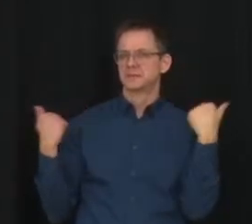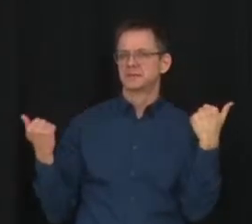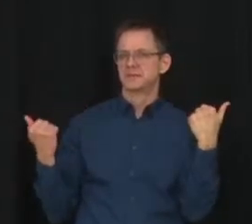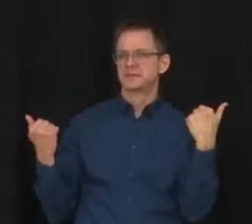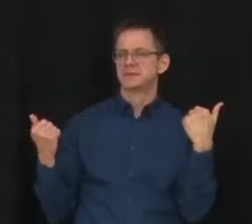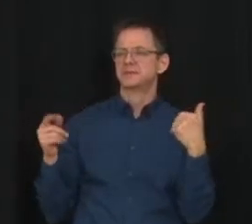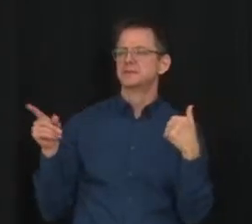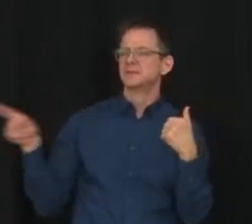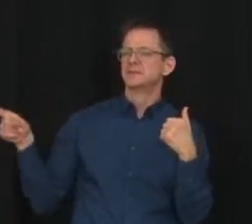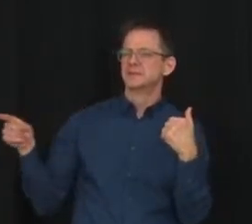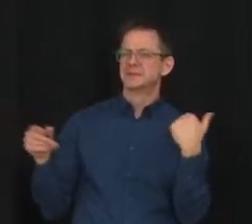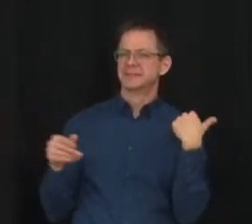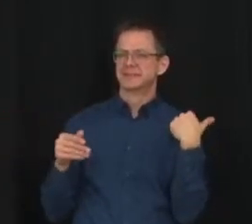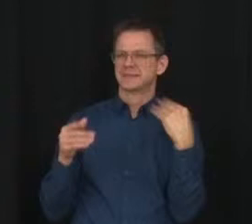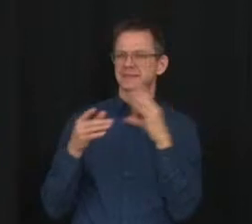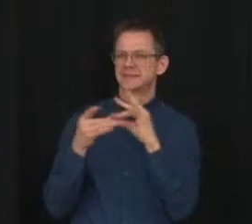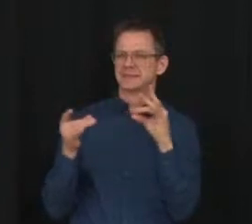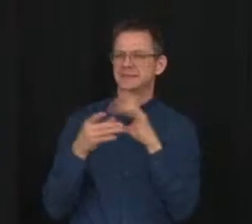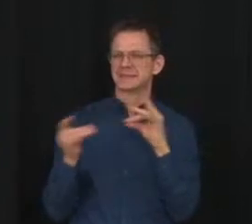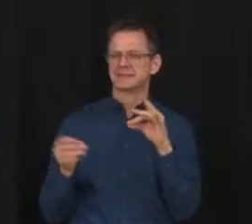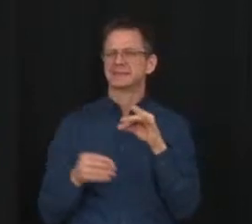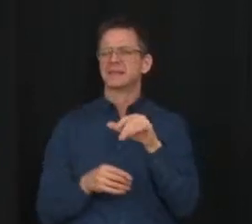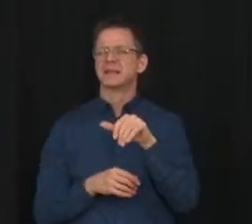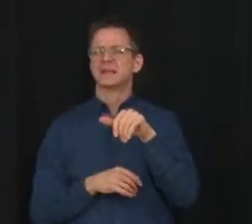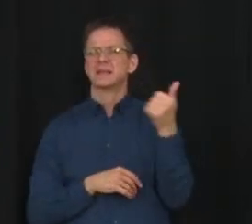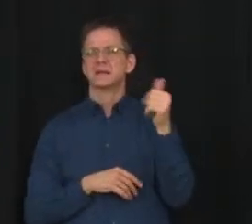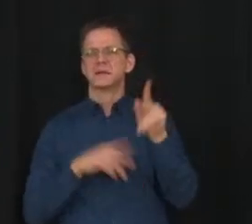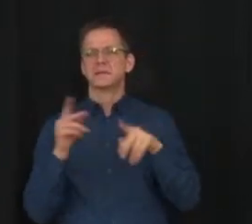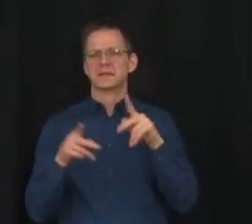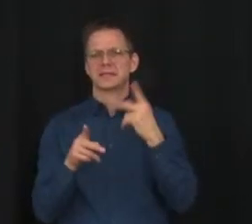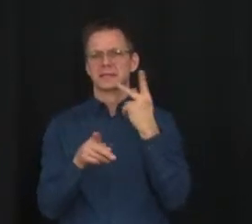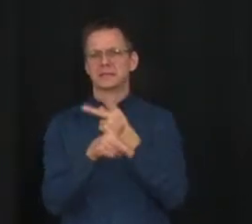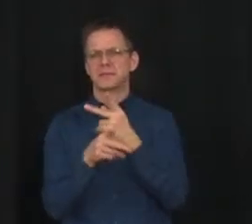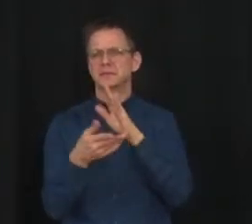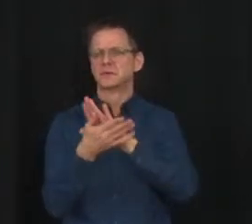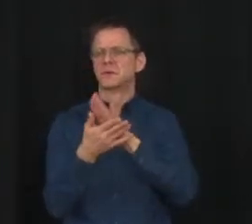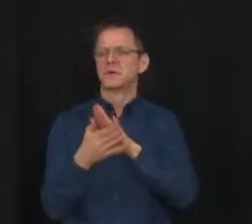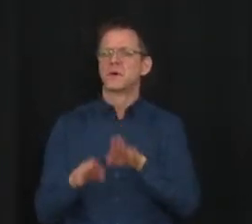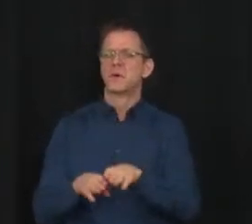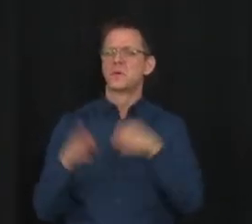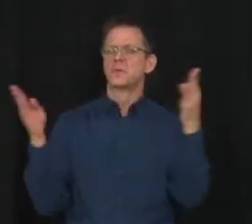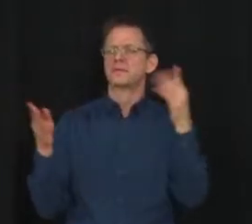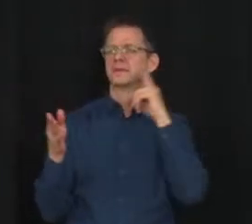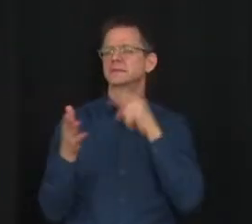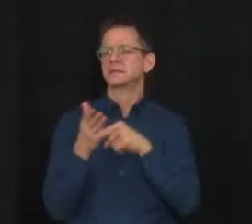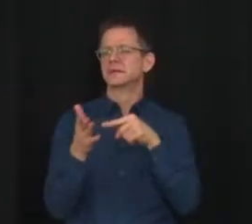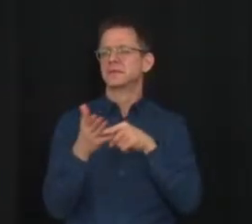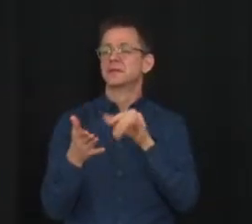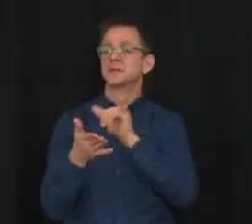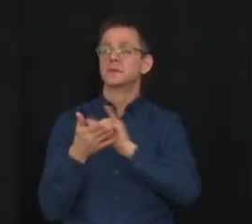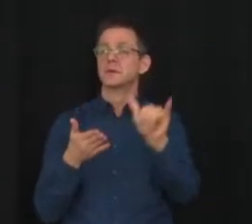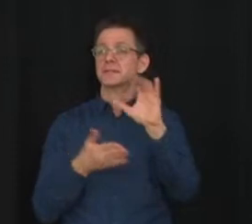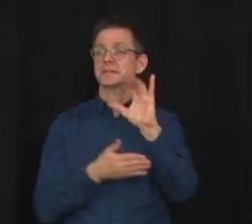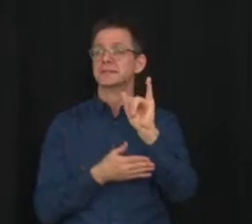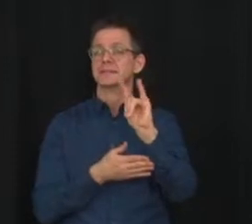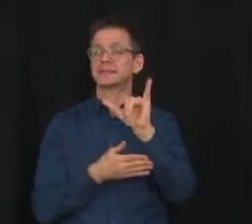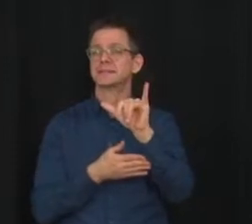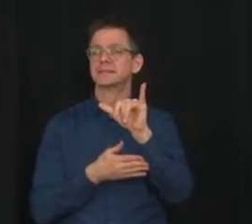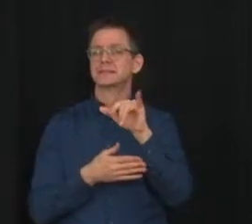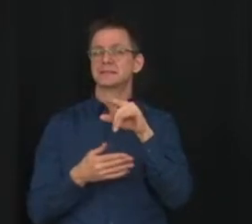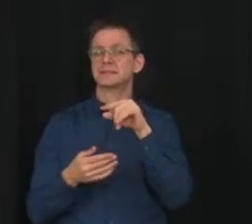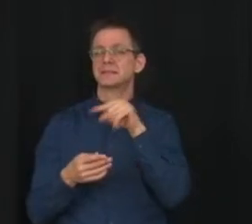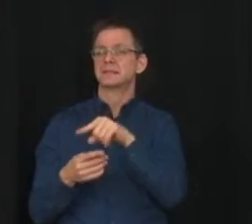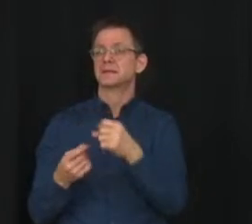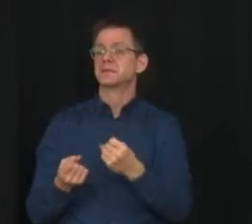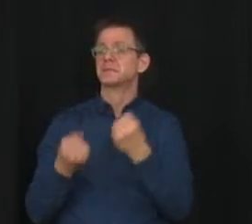I believe you mentioned New York City as an example. However, a lot of provinces in Canada have decided to delay it longer than Alberta. Nova